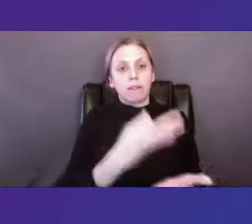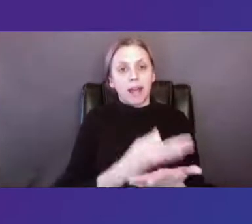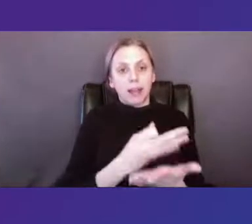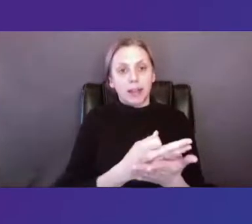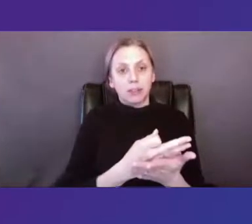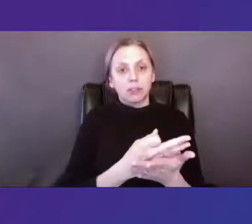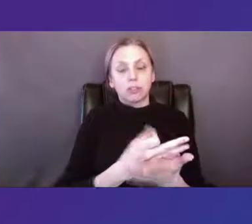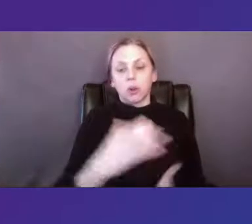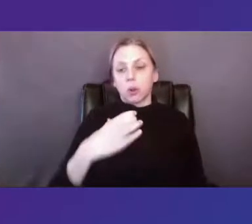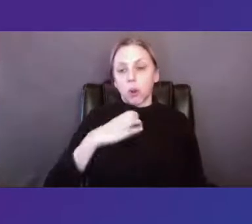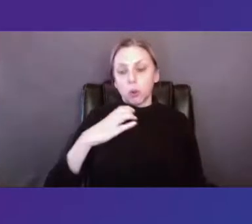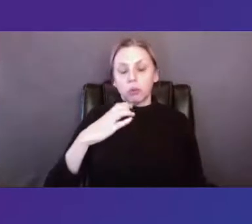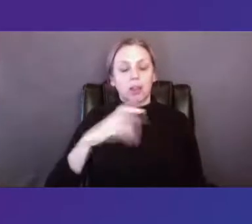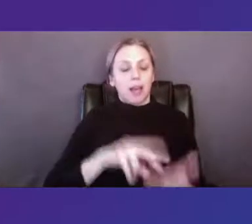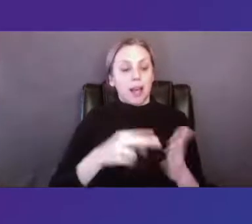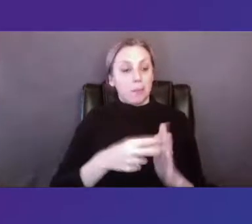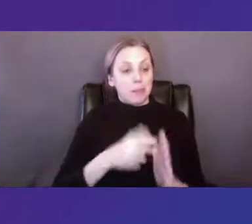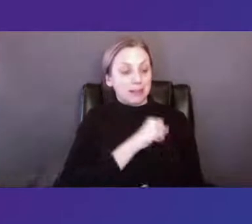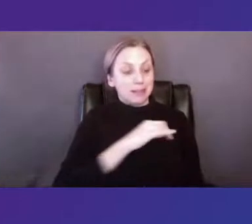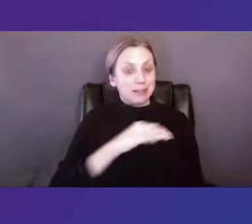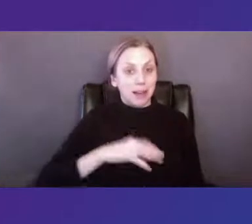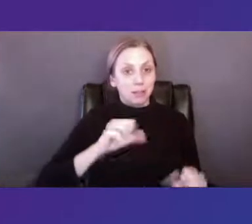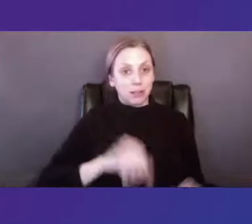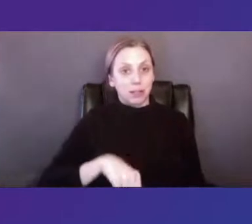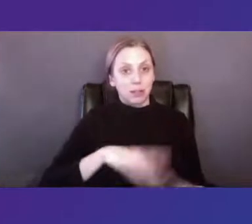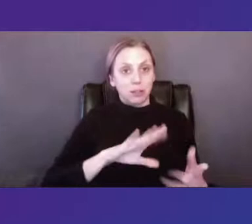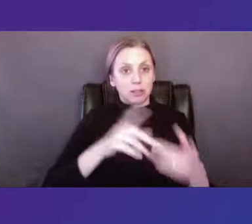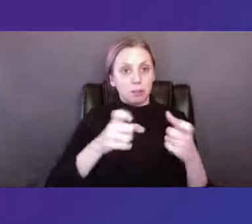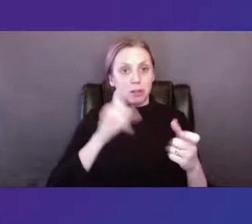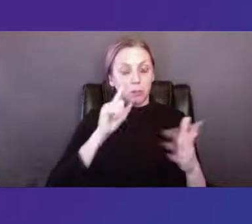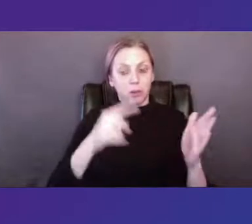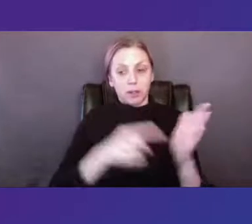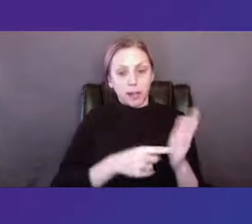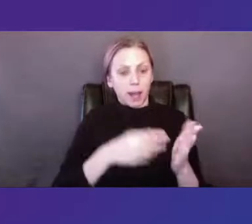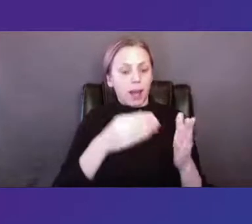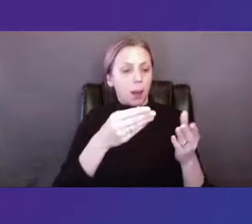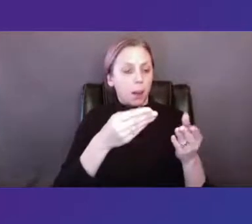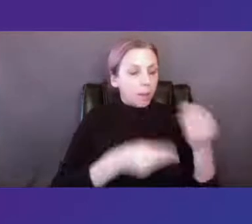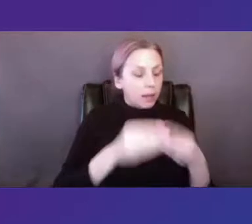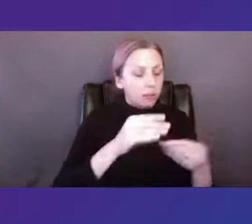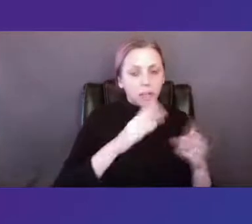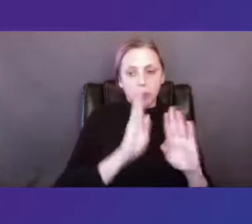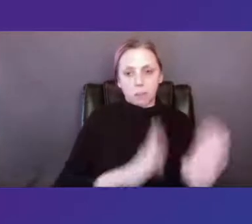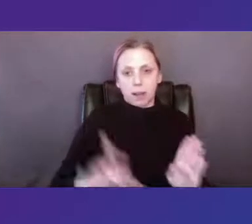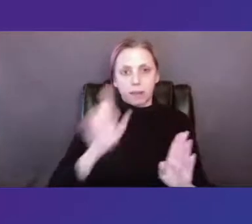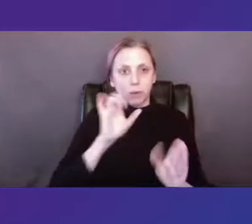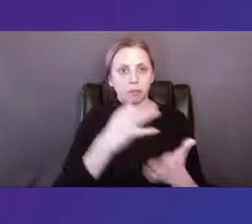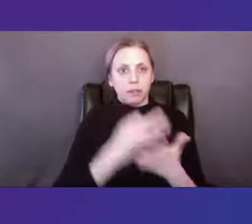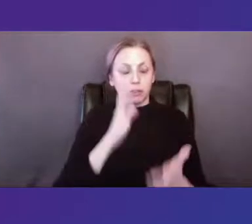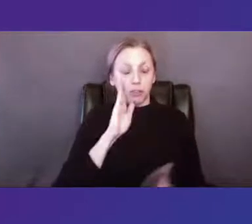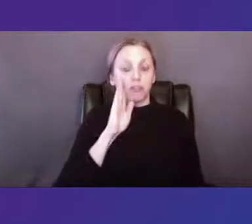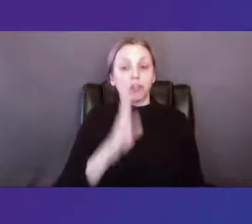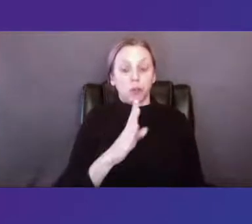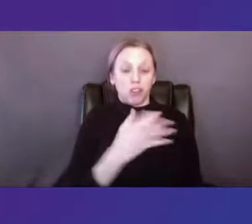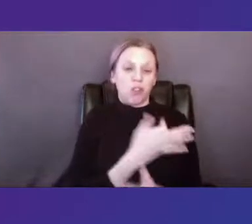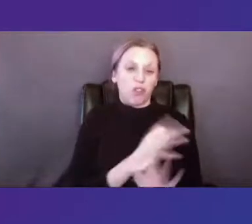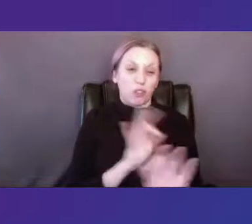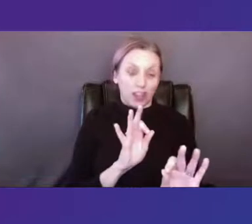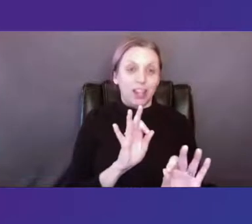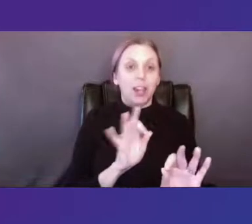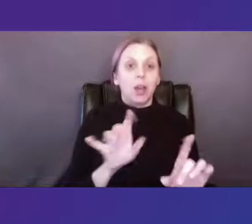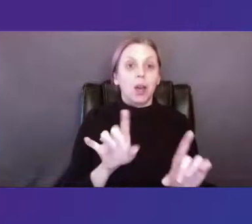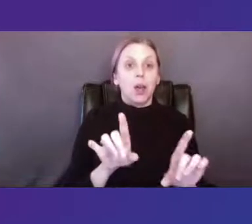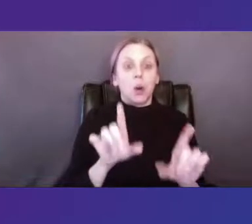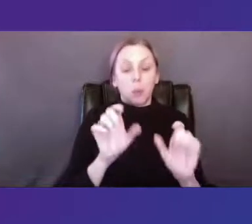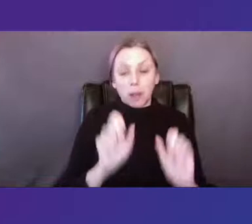address their budgets their management of debt and prepare for their financial futures we were able to do this with